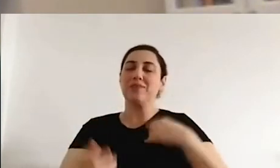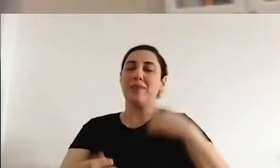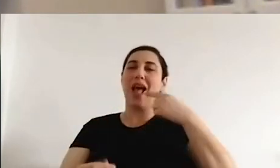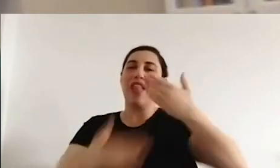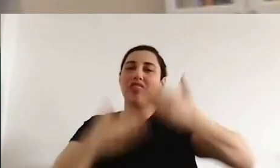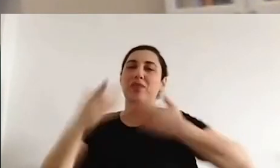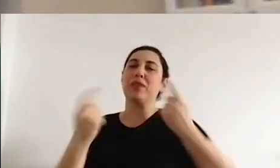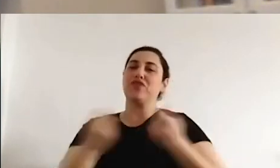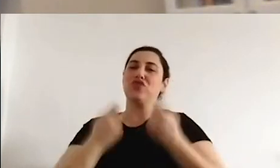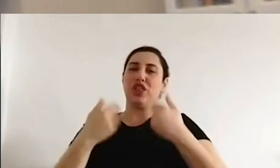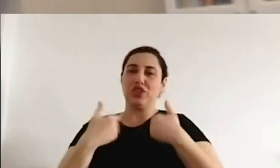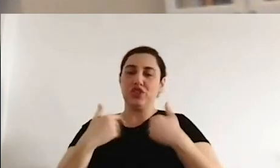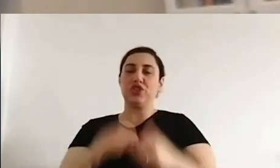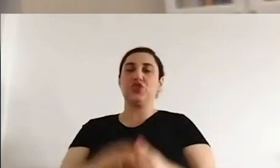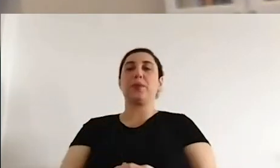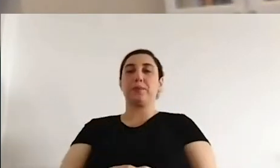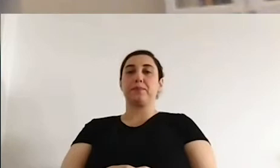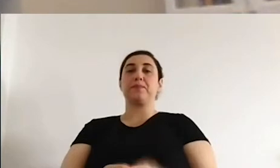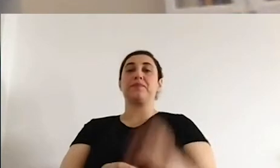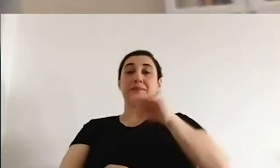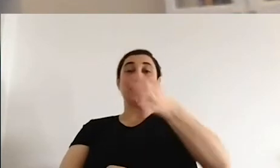this criticism.